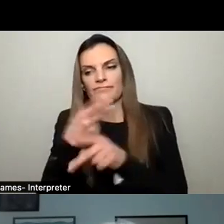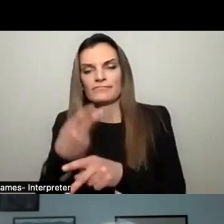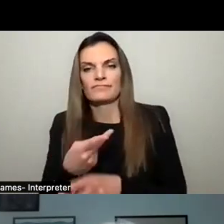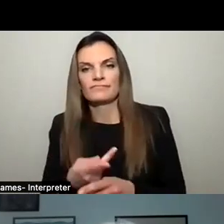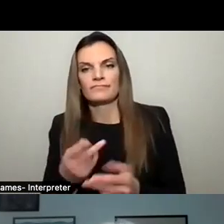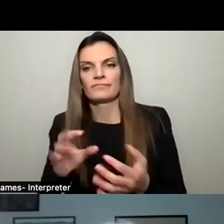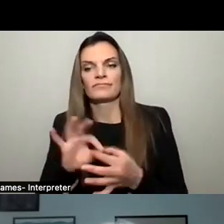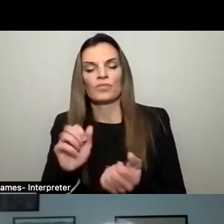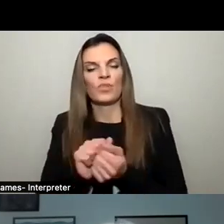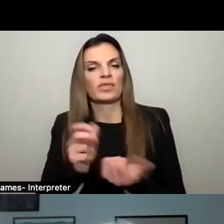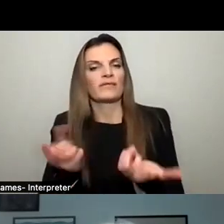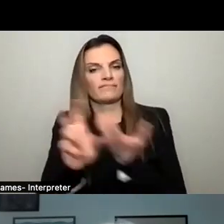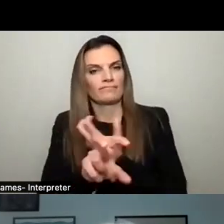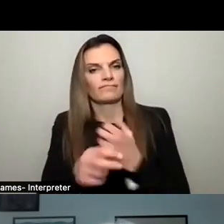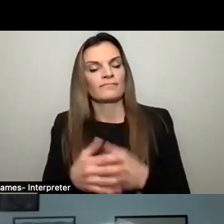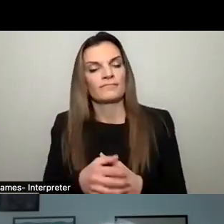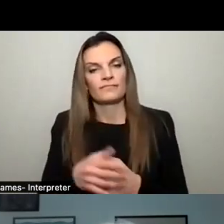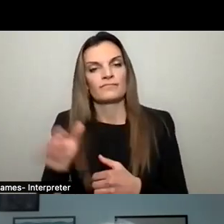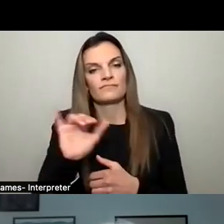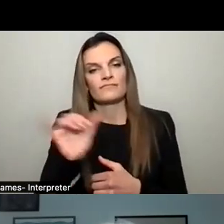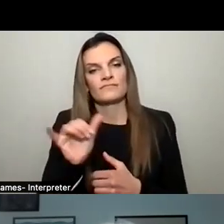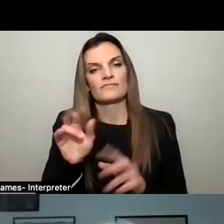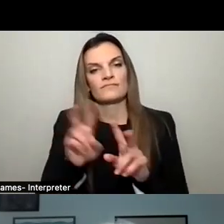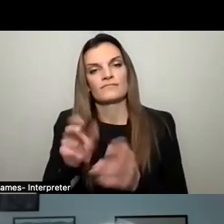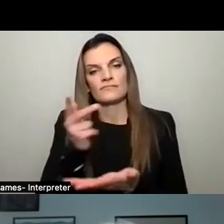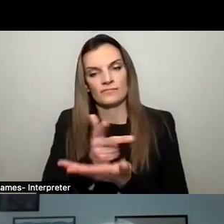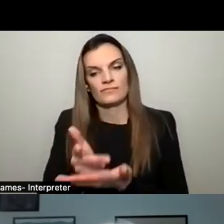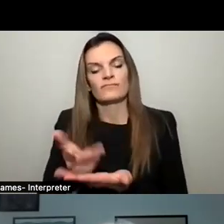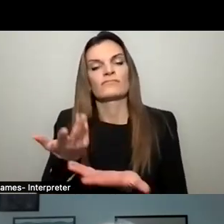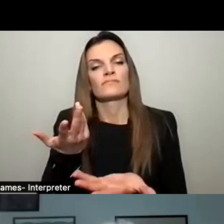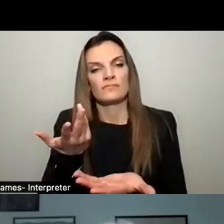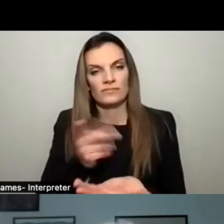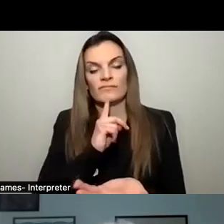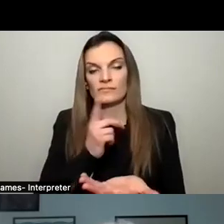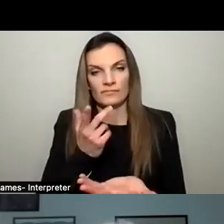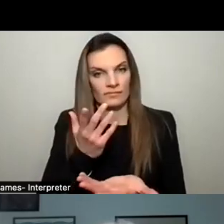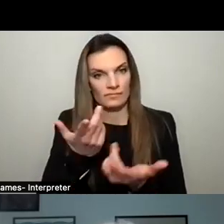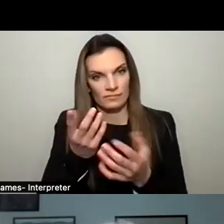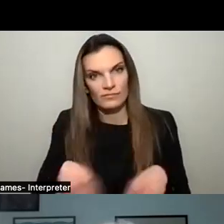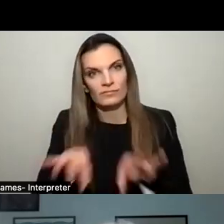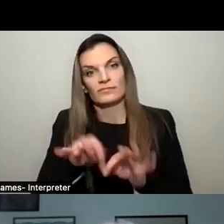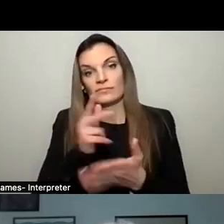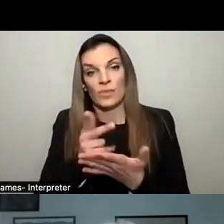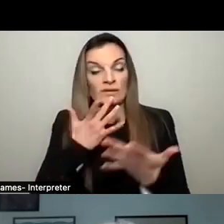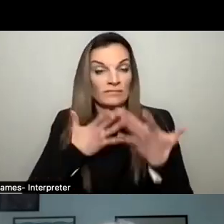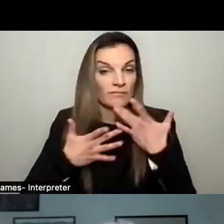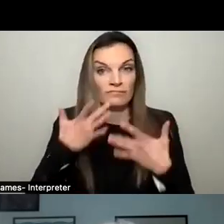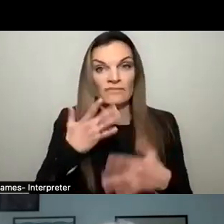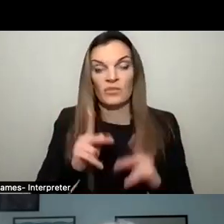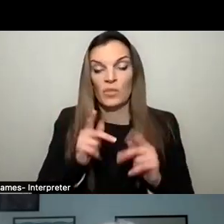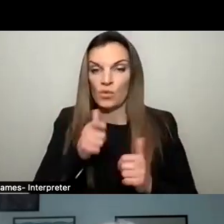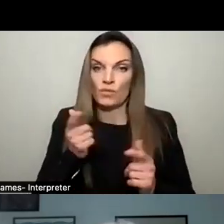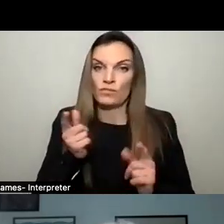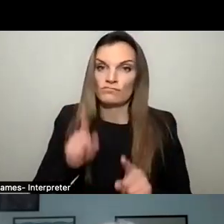on investment. What we then also have to do is look at parking. Parking it again is a big piece. We don't have enough parking for our current residents in the downtown.